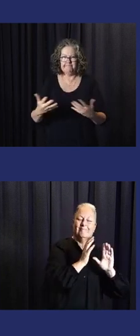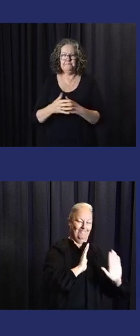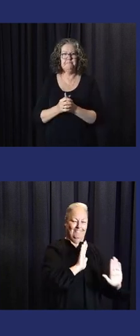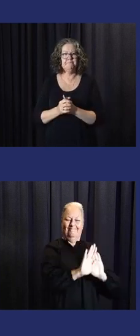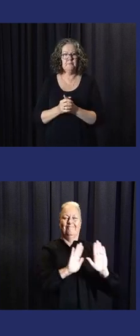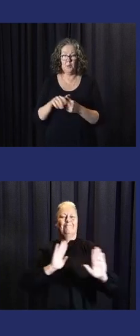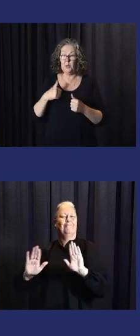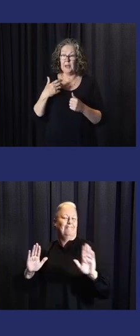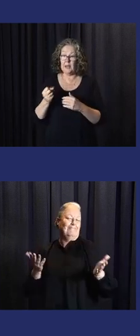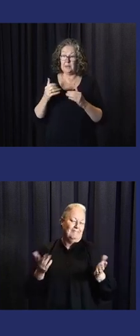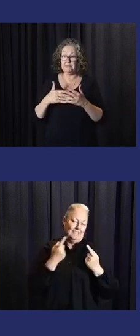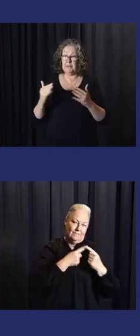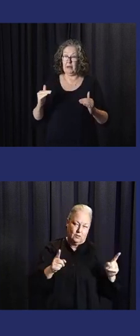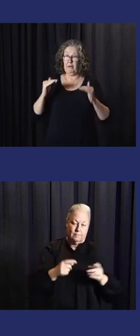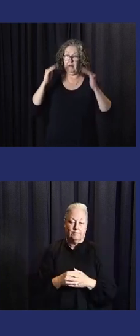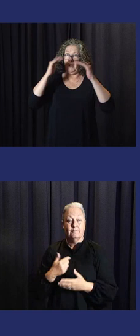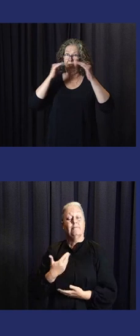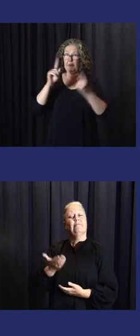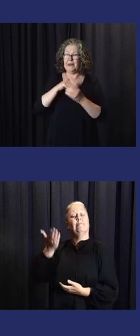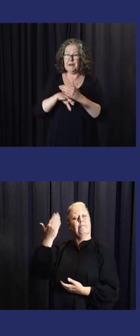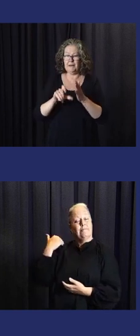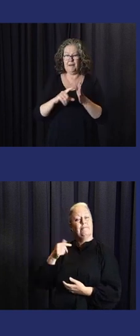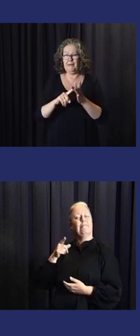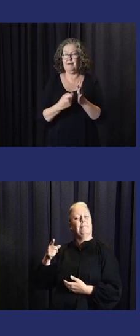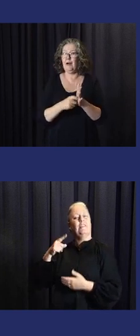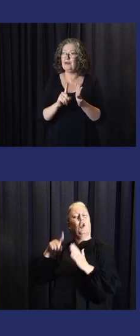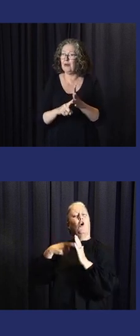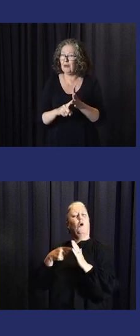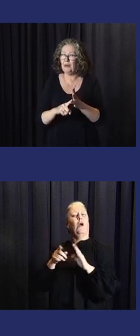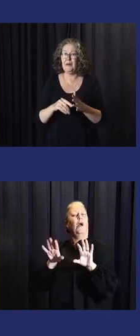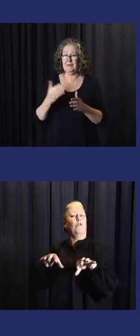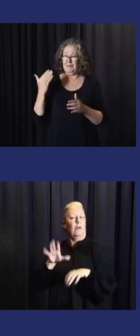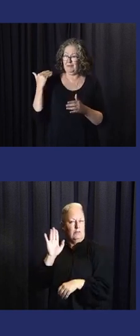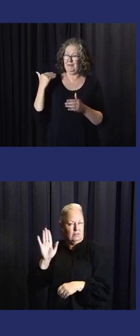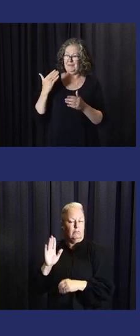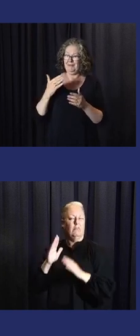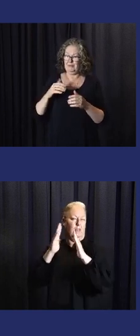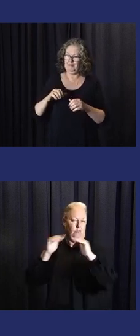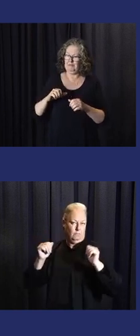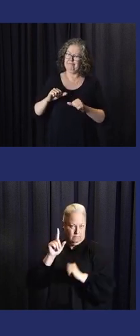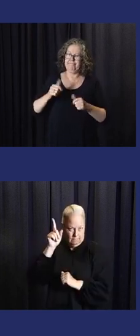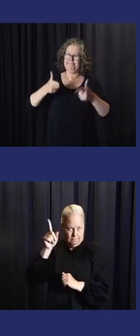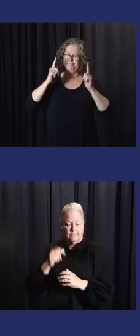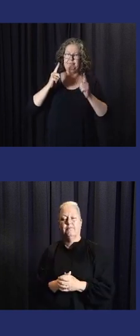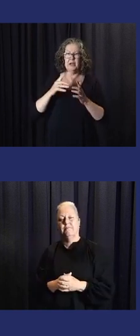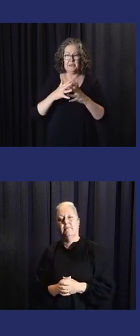communication between all of those spheres. And when we had a meeting last week in Cairo, a high-level meeting